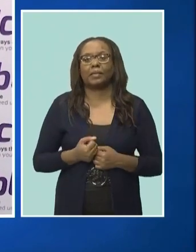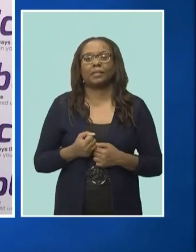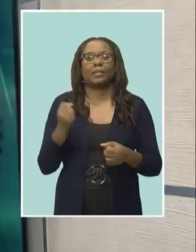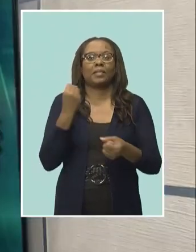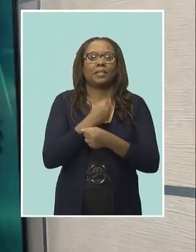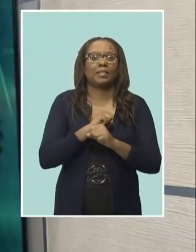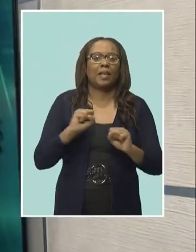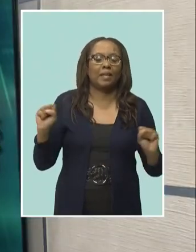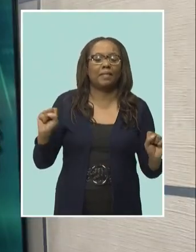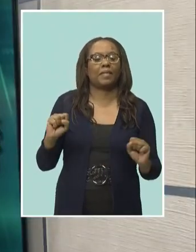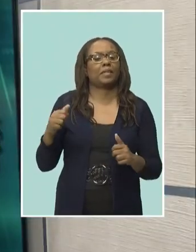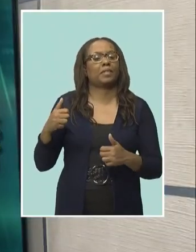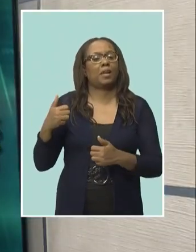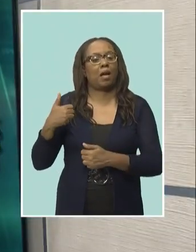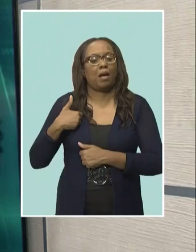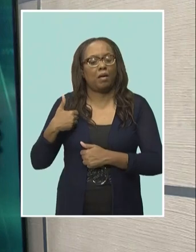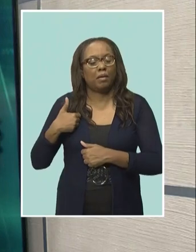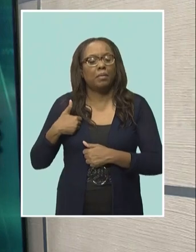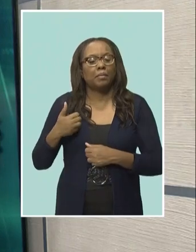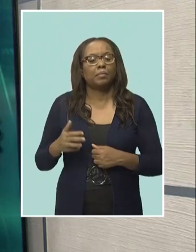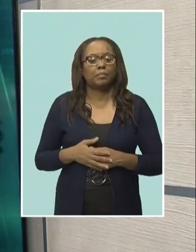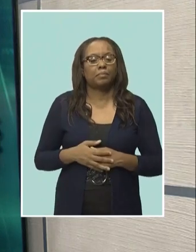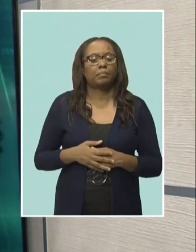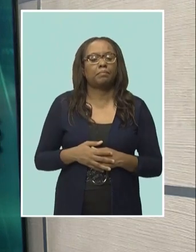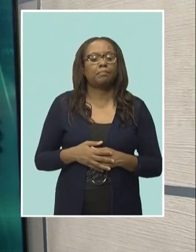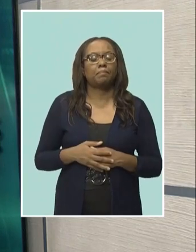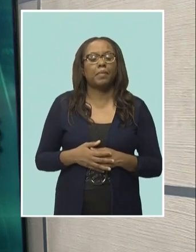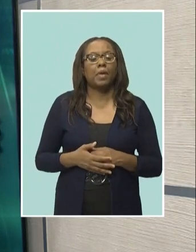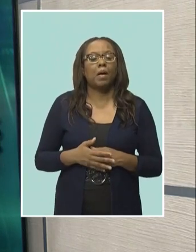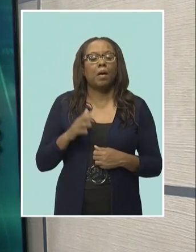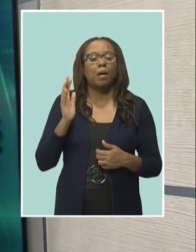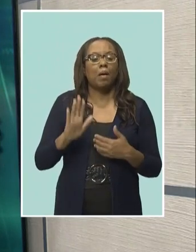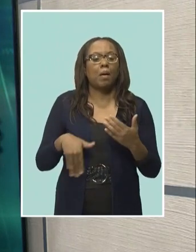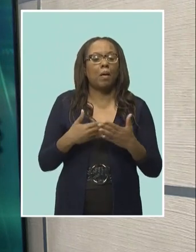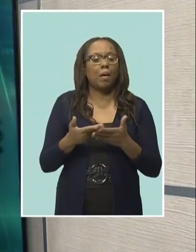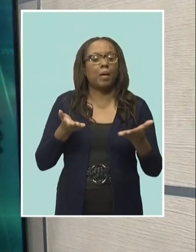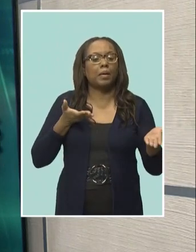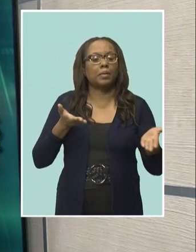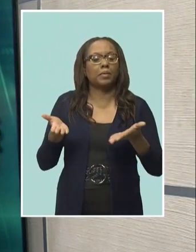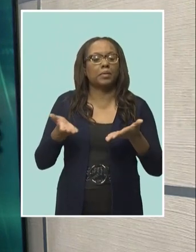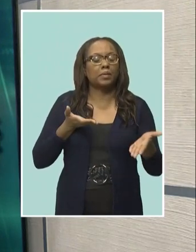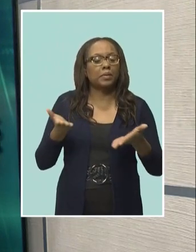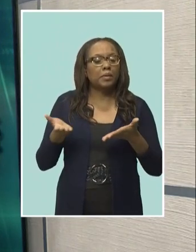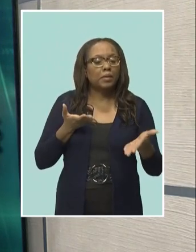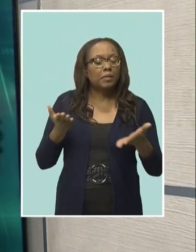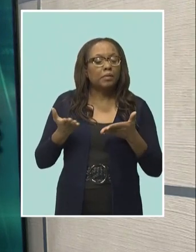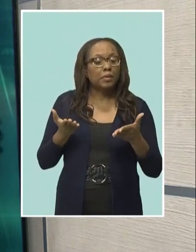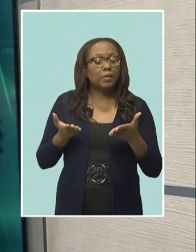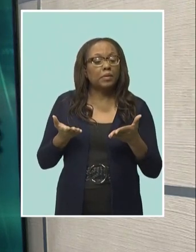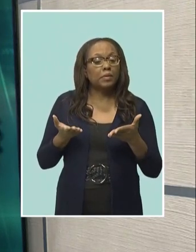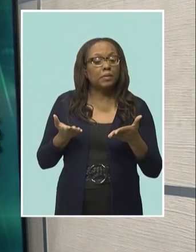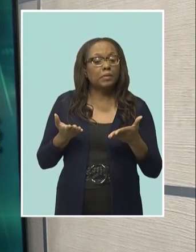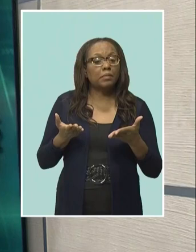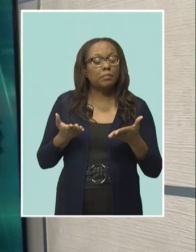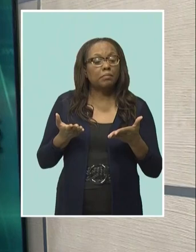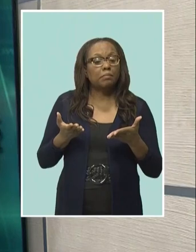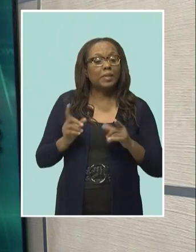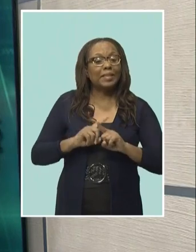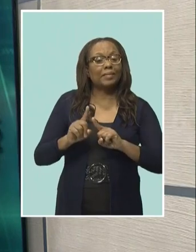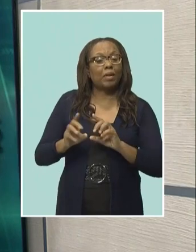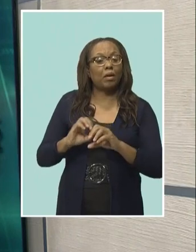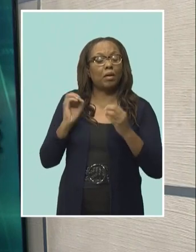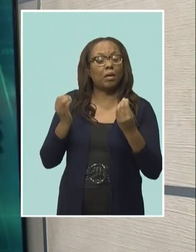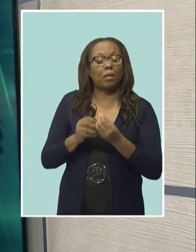Society at the company's Roebuck Street Office Complex. He said the services provided by the recipient organizations are